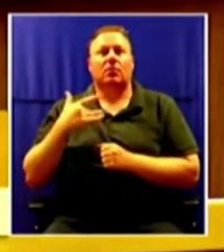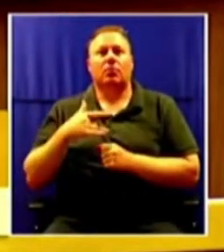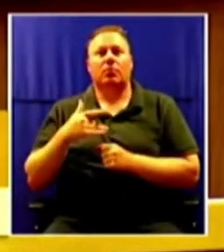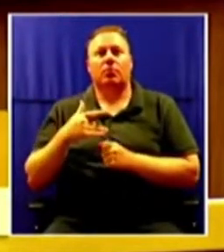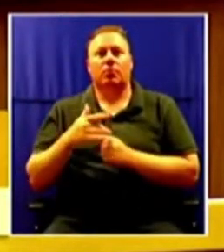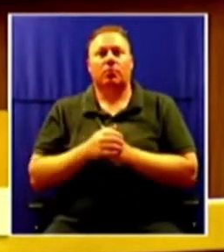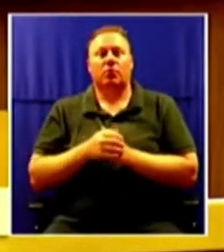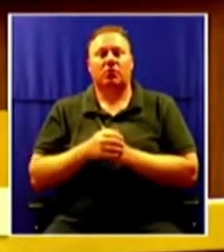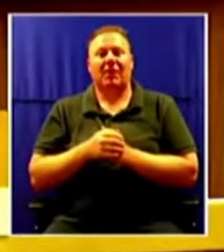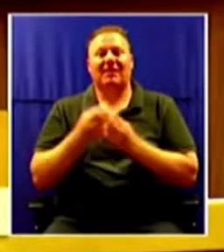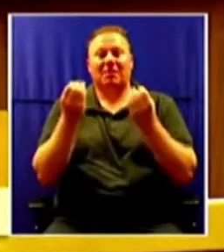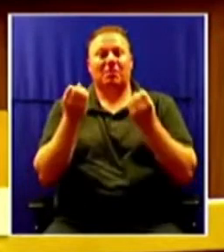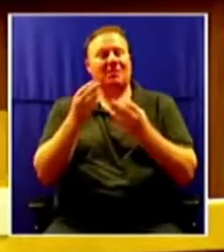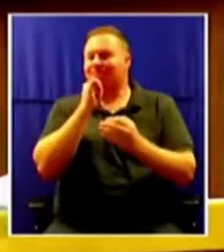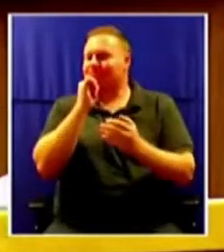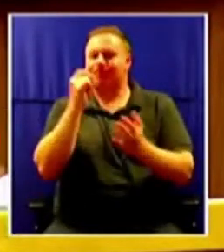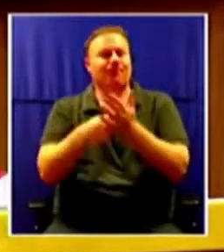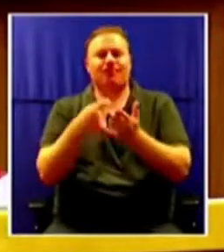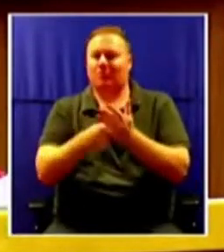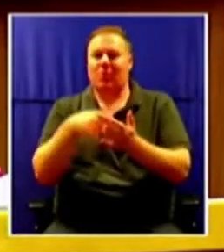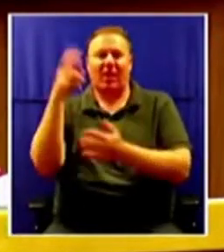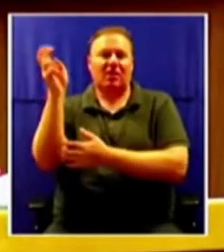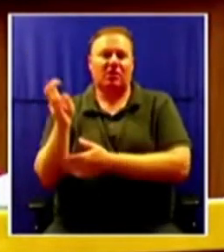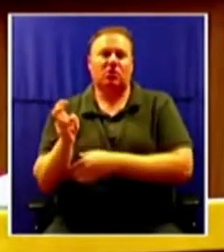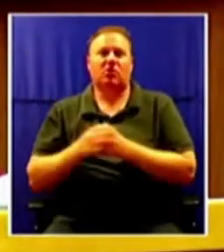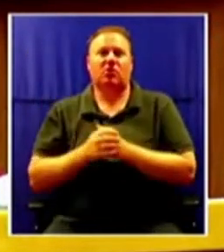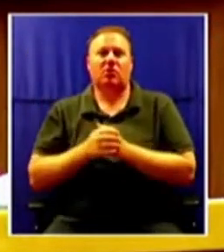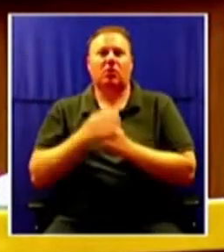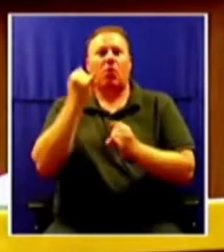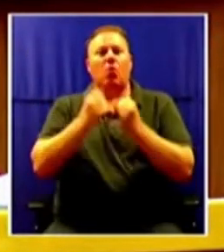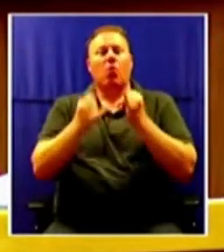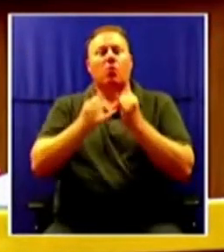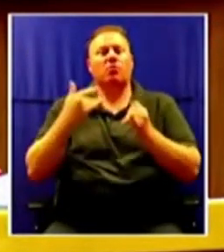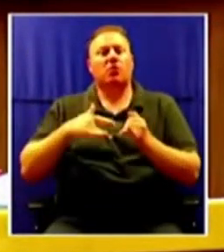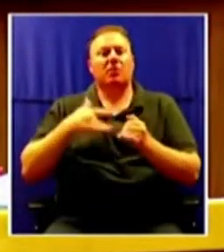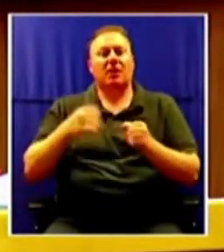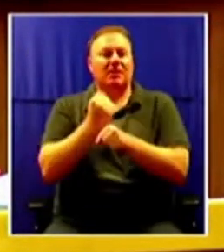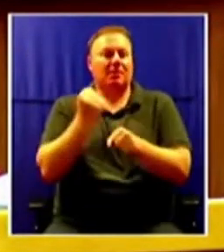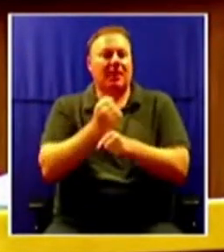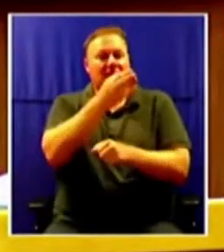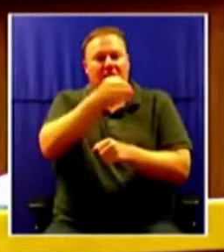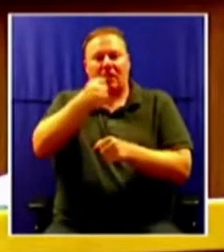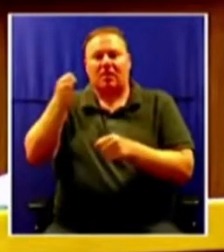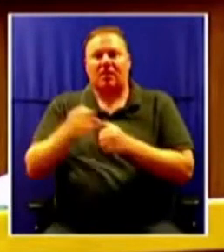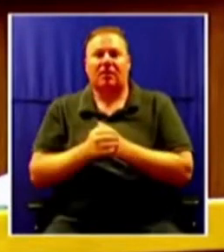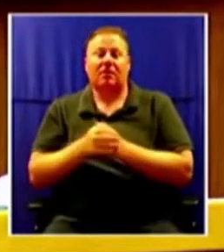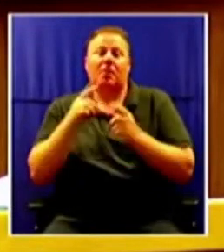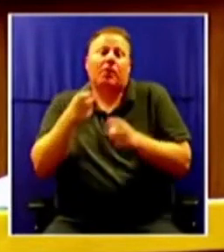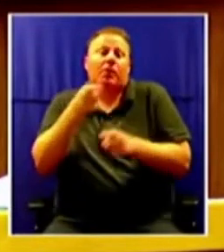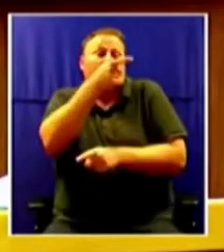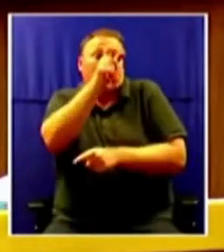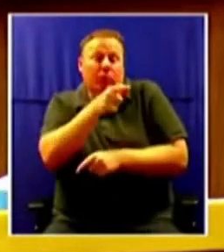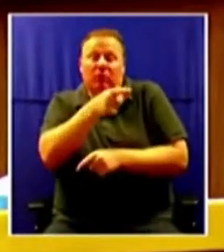not paying ESCOM debt, and one of the top ten worst-performing municipalities, and yet you chose to pose for pictures.